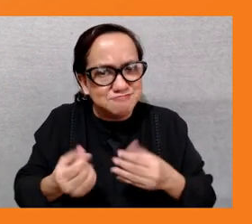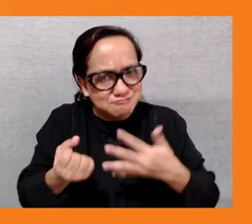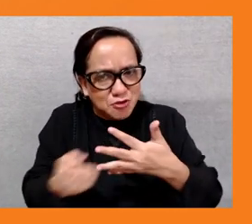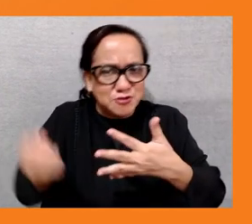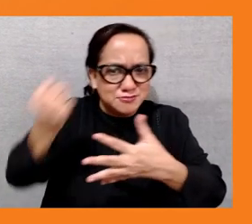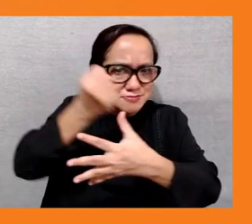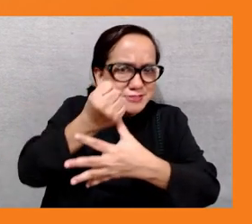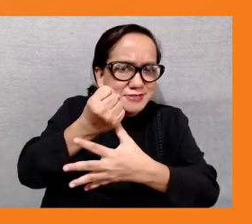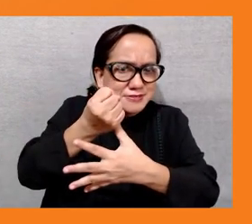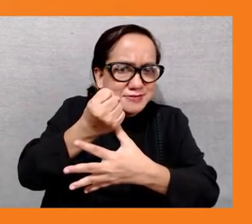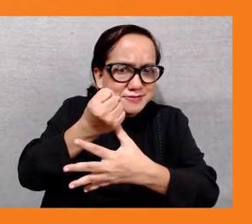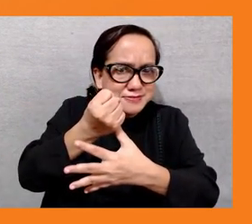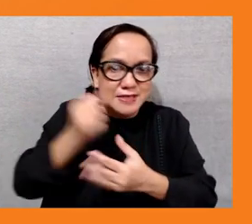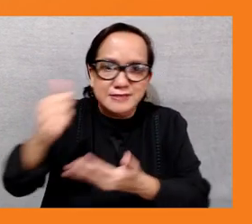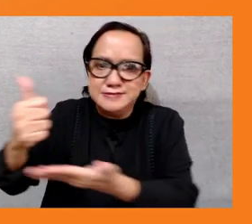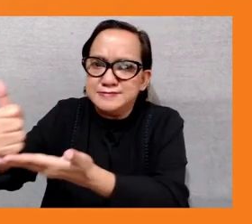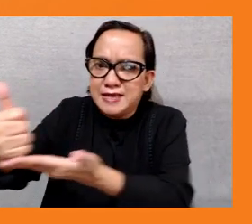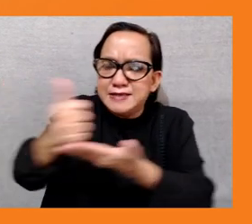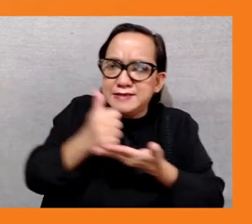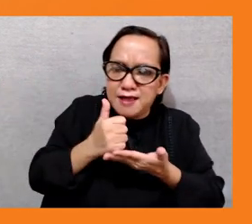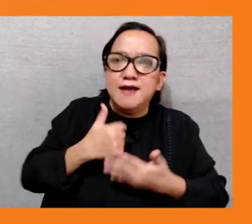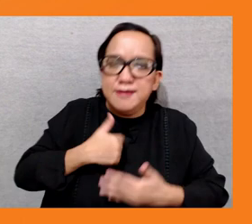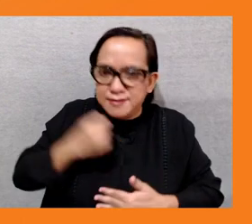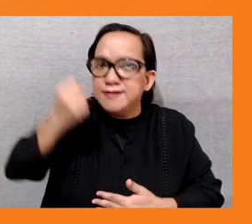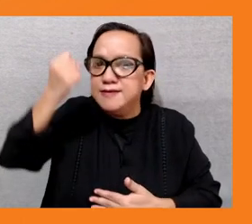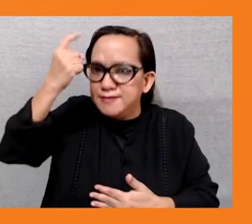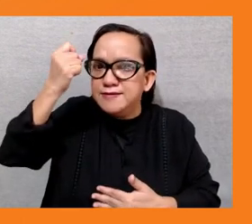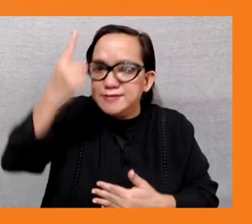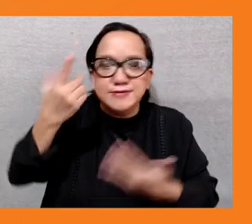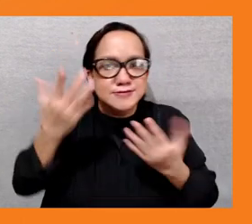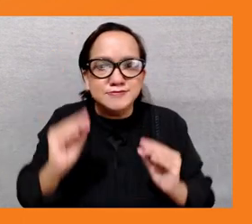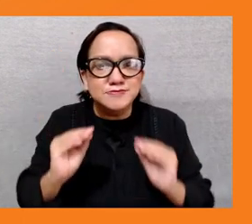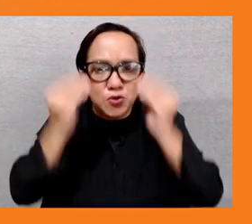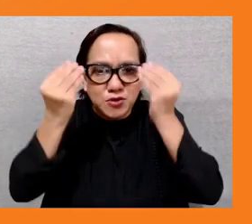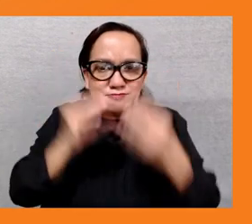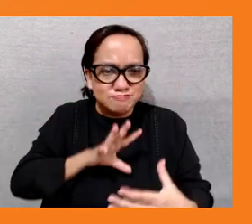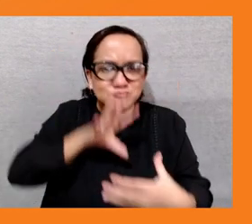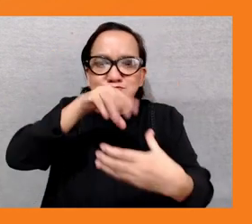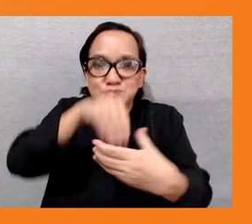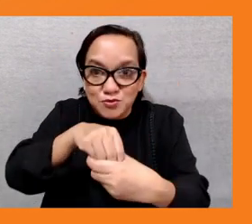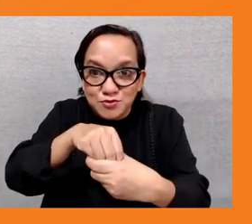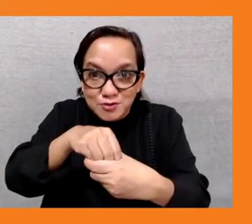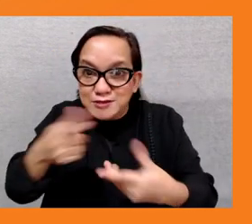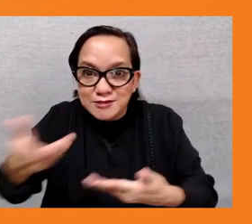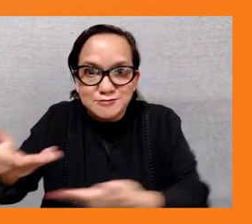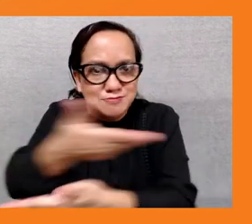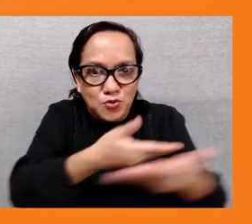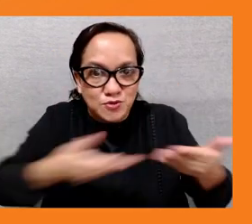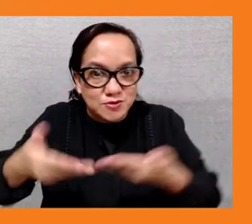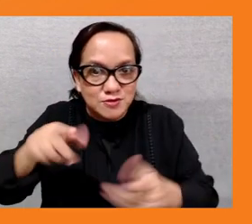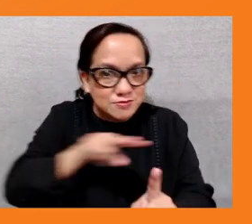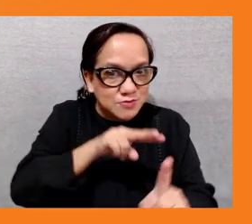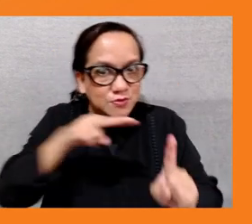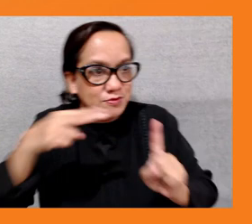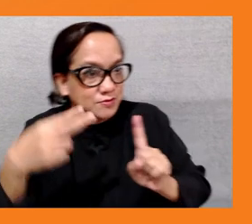unpack the idea of meaningful youth engagement so in this particular context um thank you for ex describing what